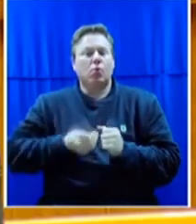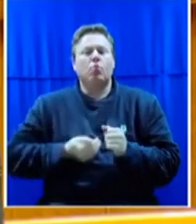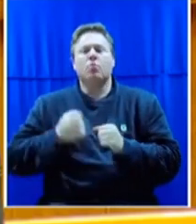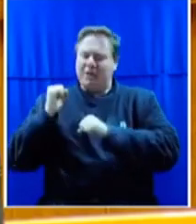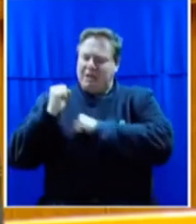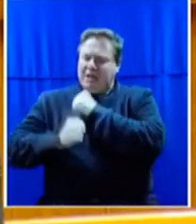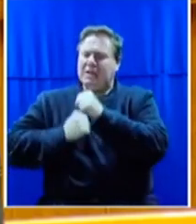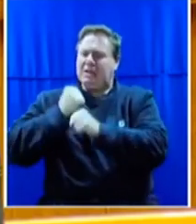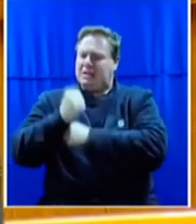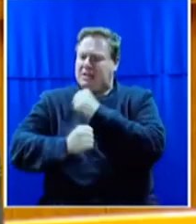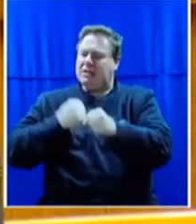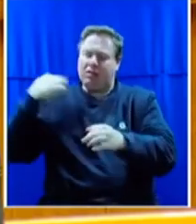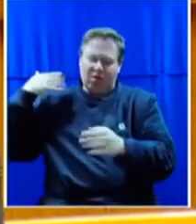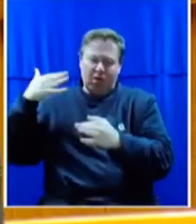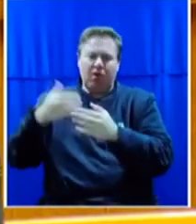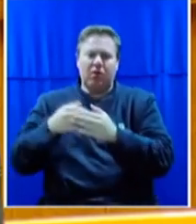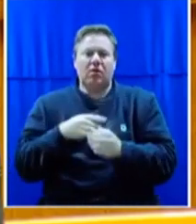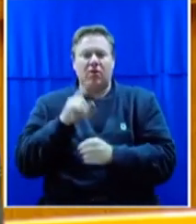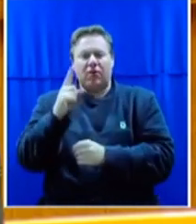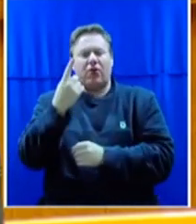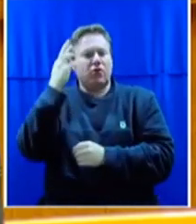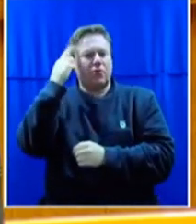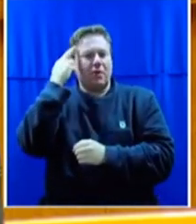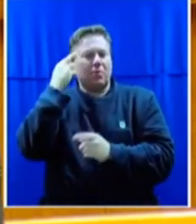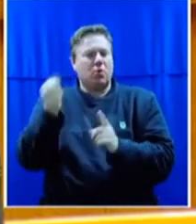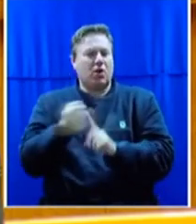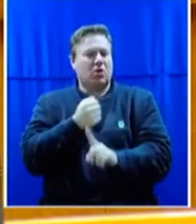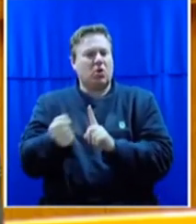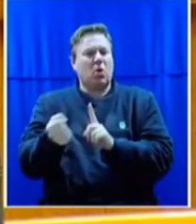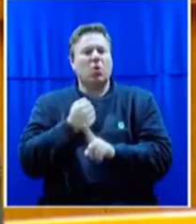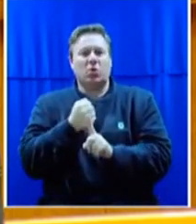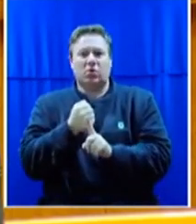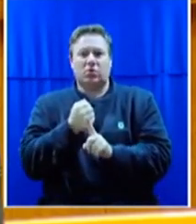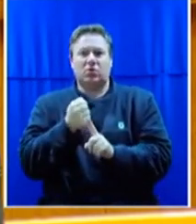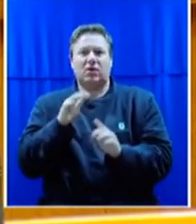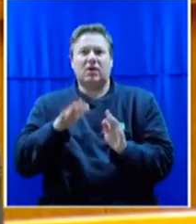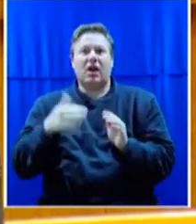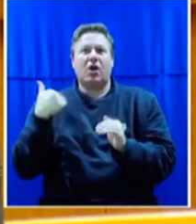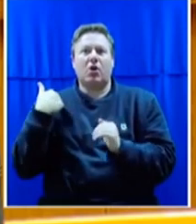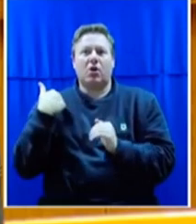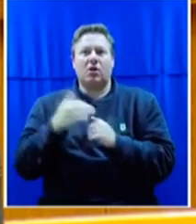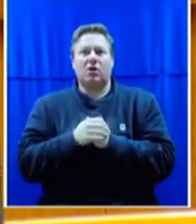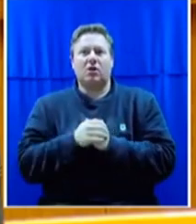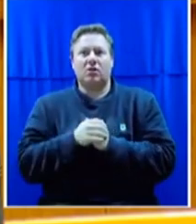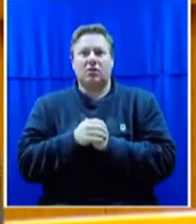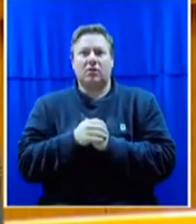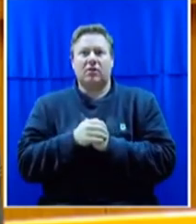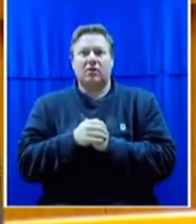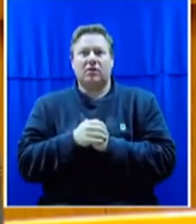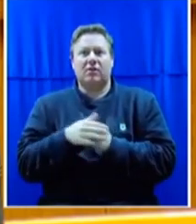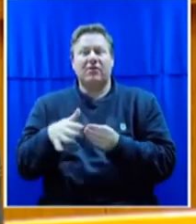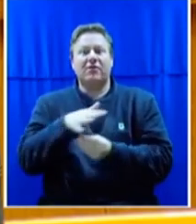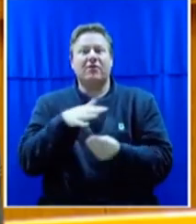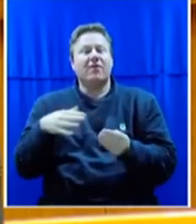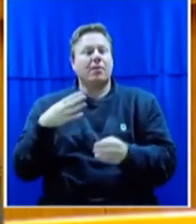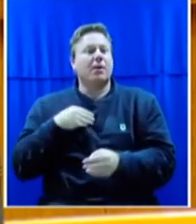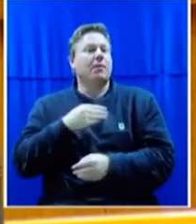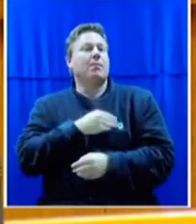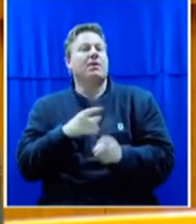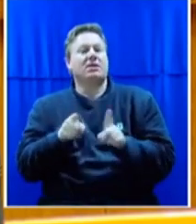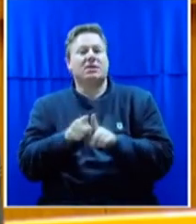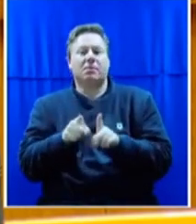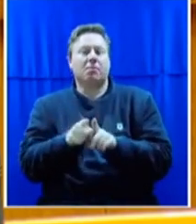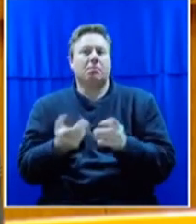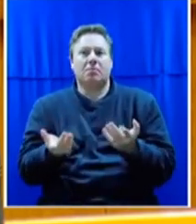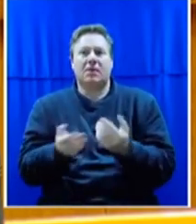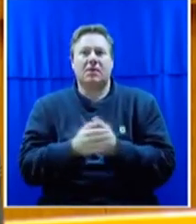my first memory of assault that I can remember as a young girl was by a family member. I couldn't have been